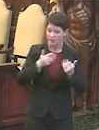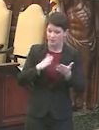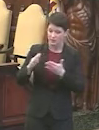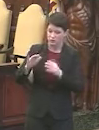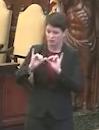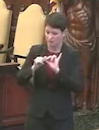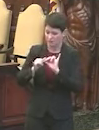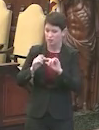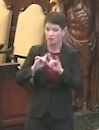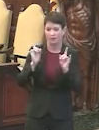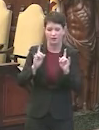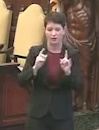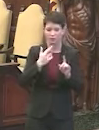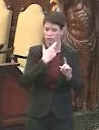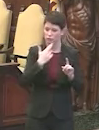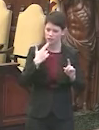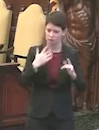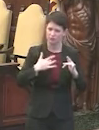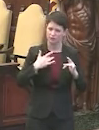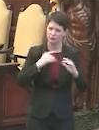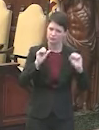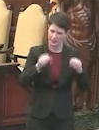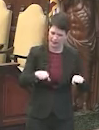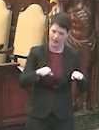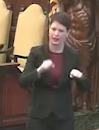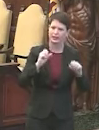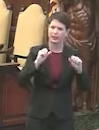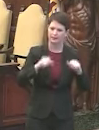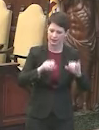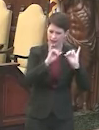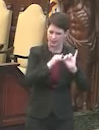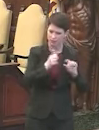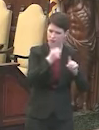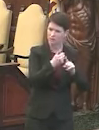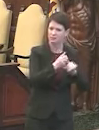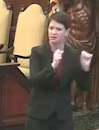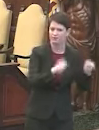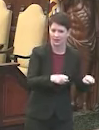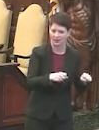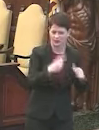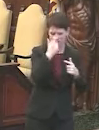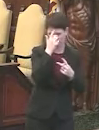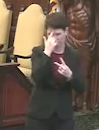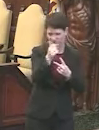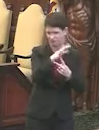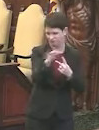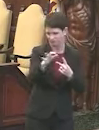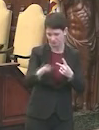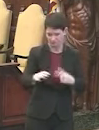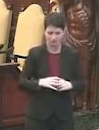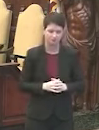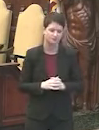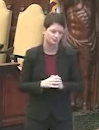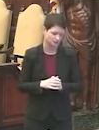don't need to do that. But if the restaurants feel that they can do it, they can do those measurements themselves. It's a fair option. Now, if that's what's